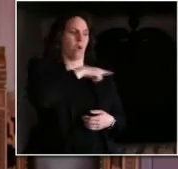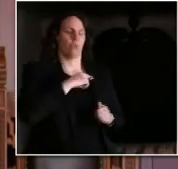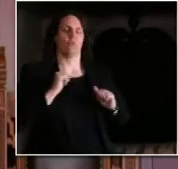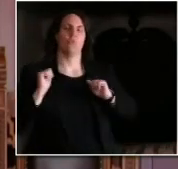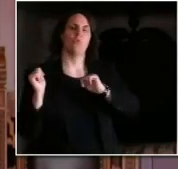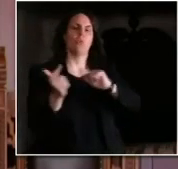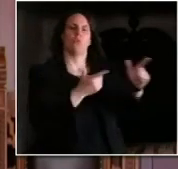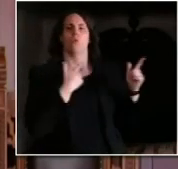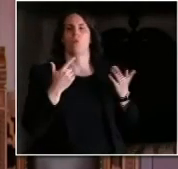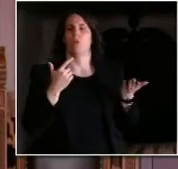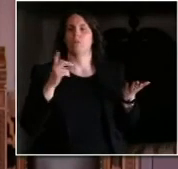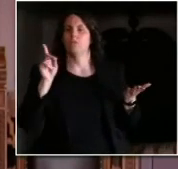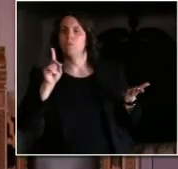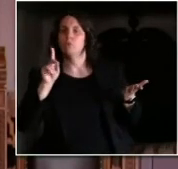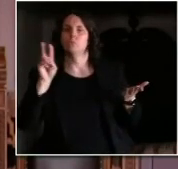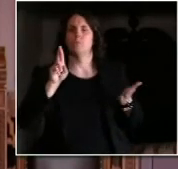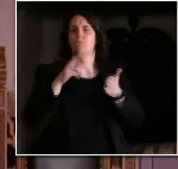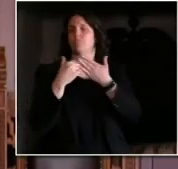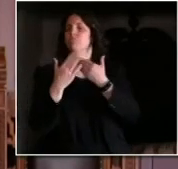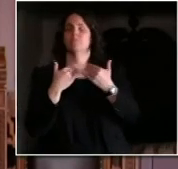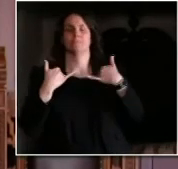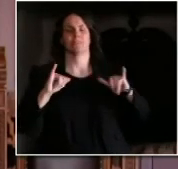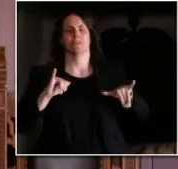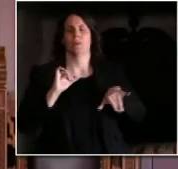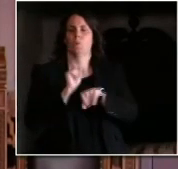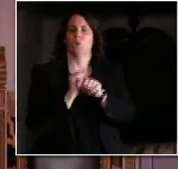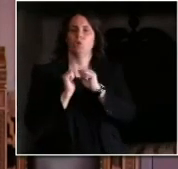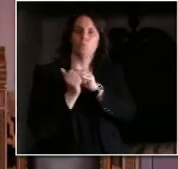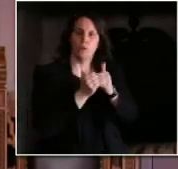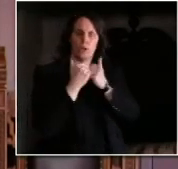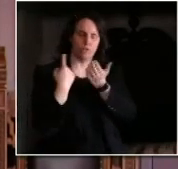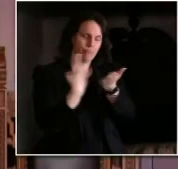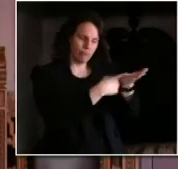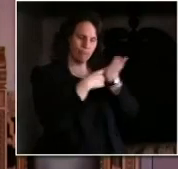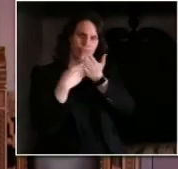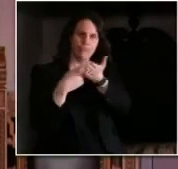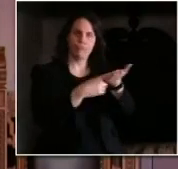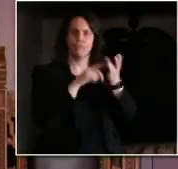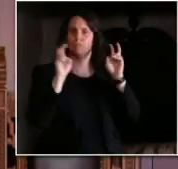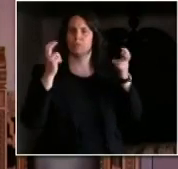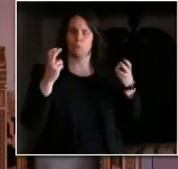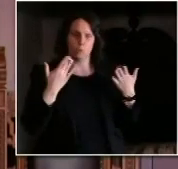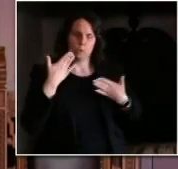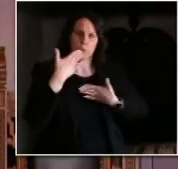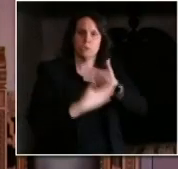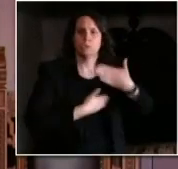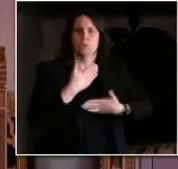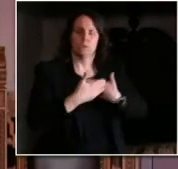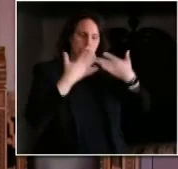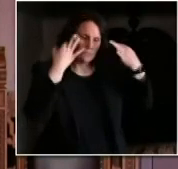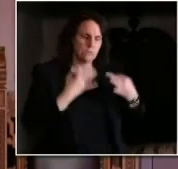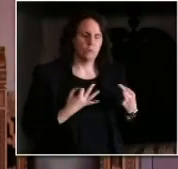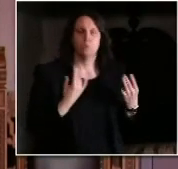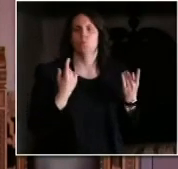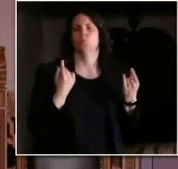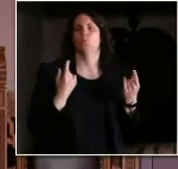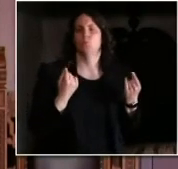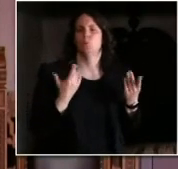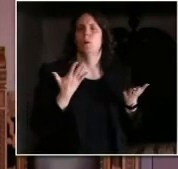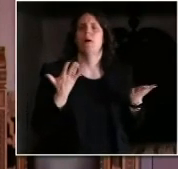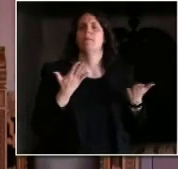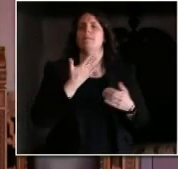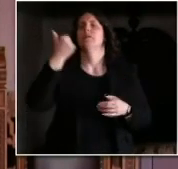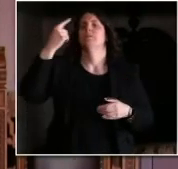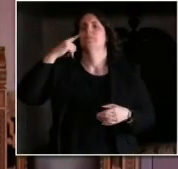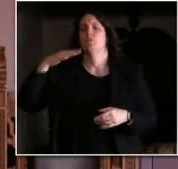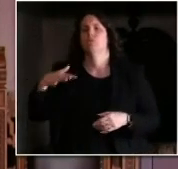a good place together to take this on and make the efforts